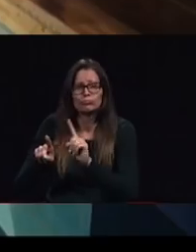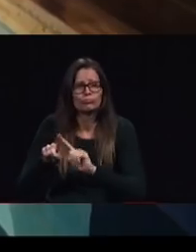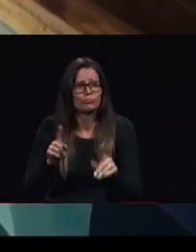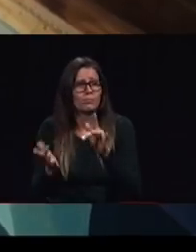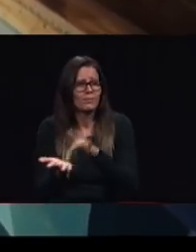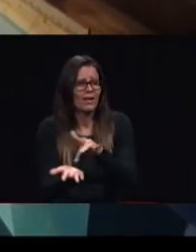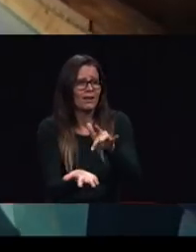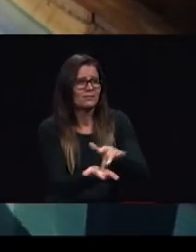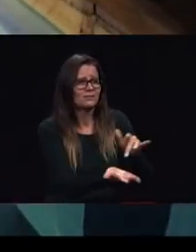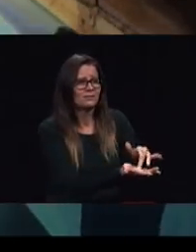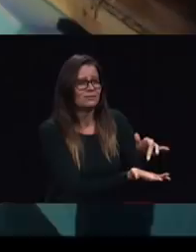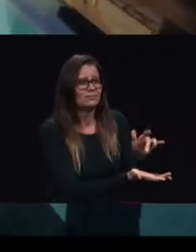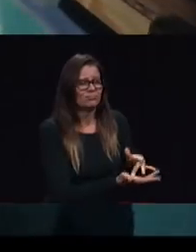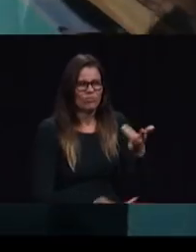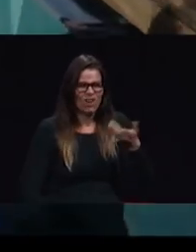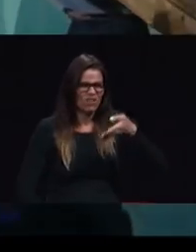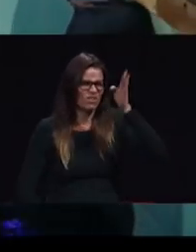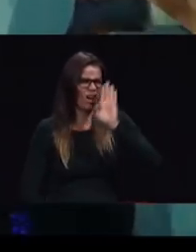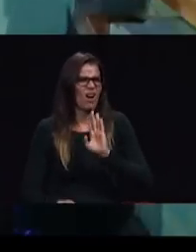in TMI